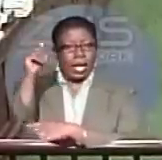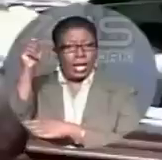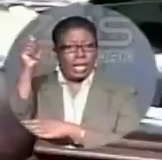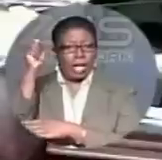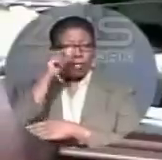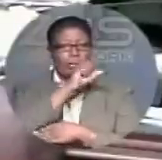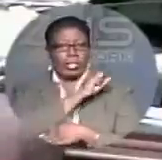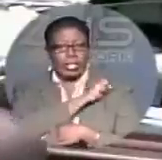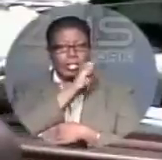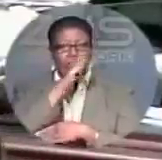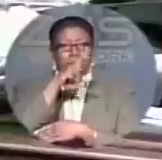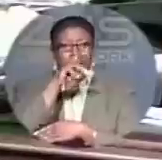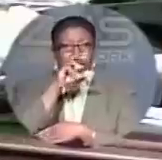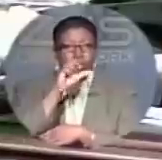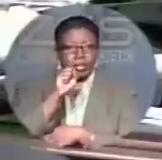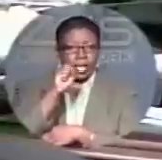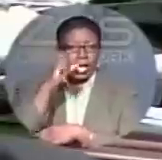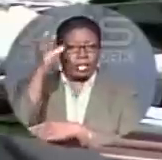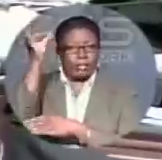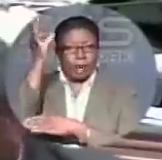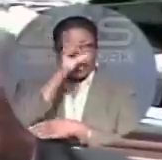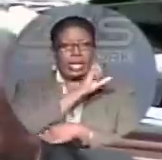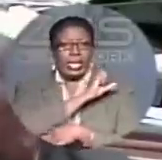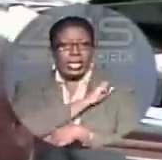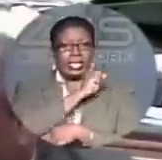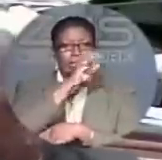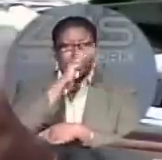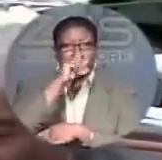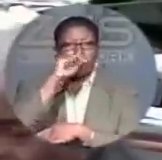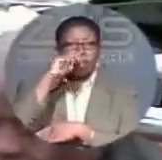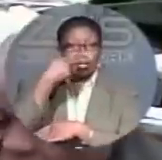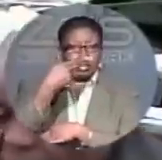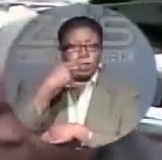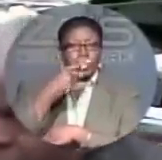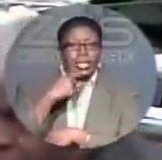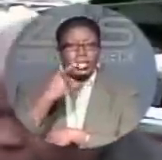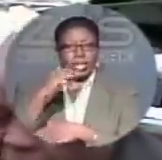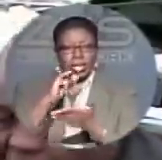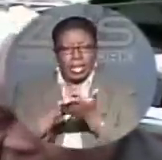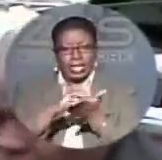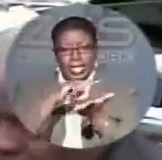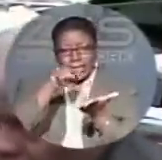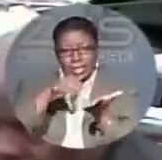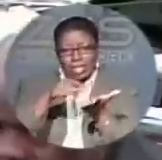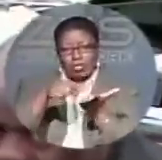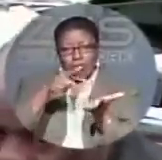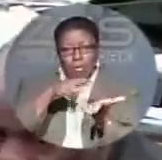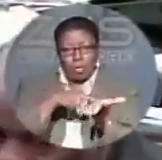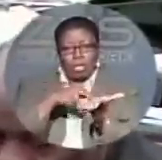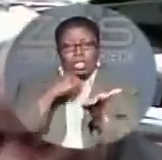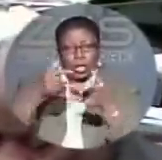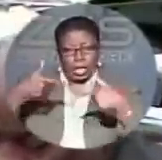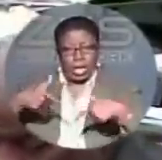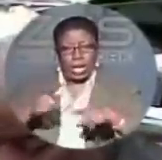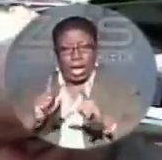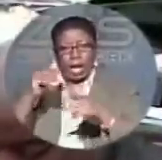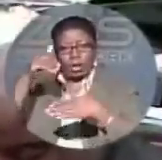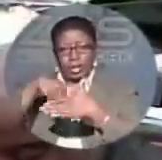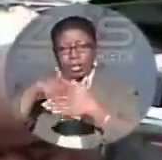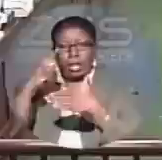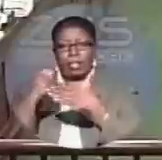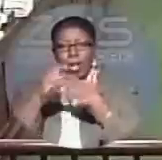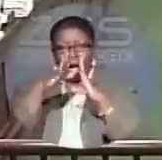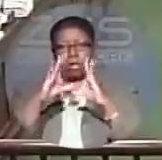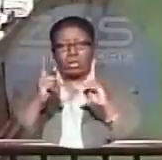and MP for St. Thomas More, Frank Smith, all sought to convince the Speaker that this report should not be allowed. Opposition members